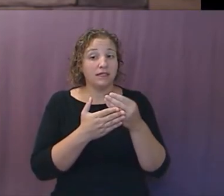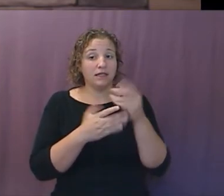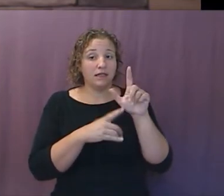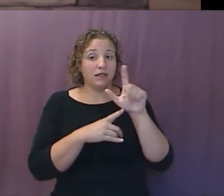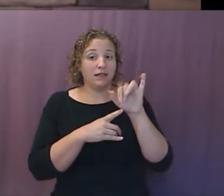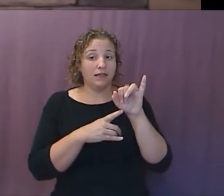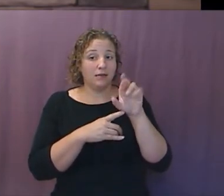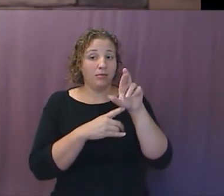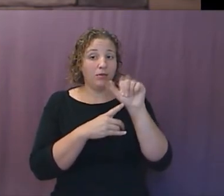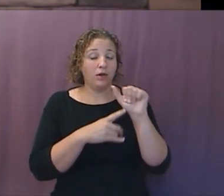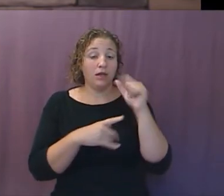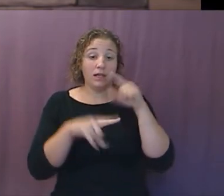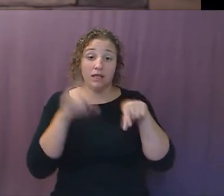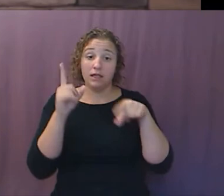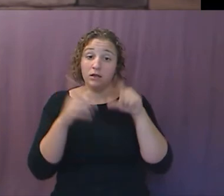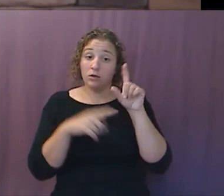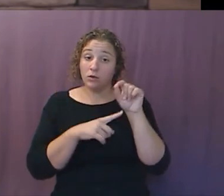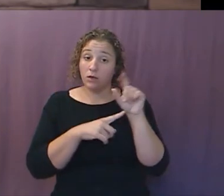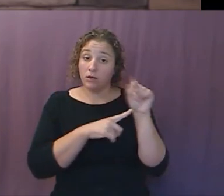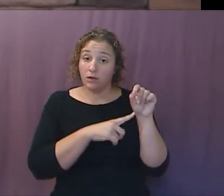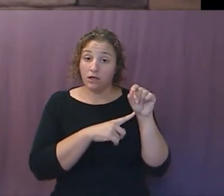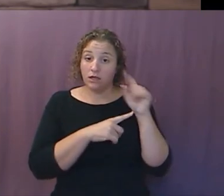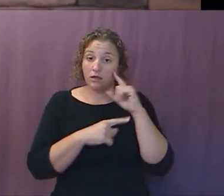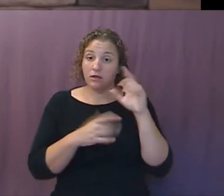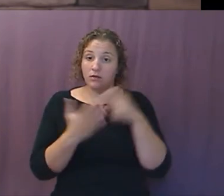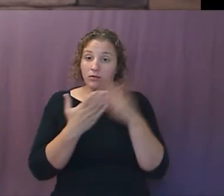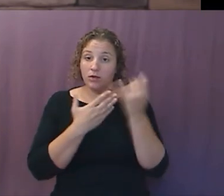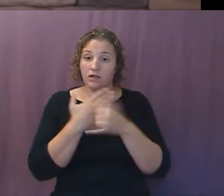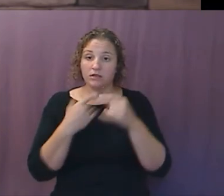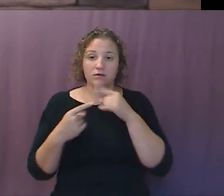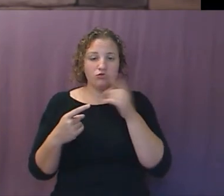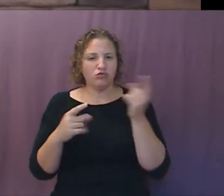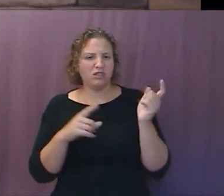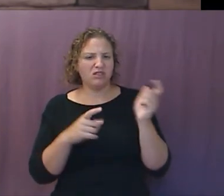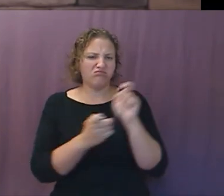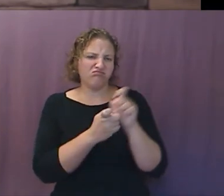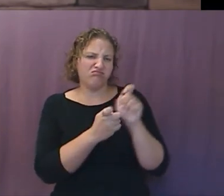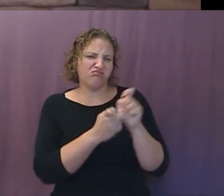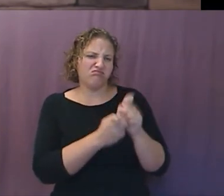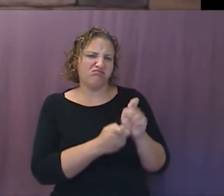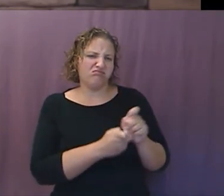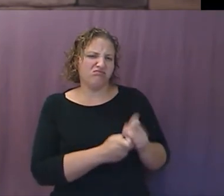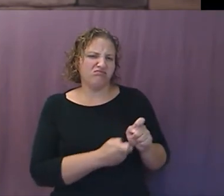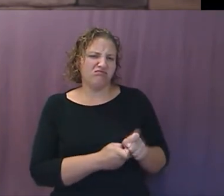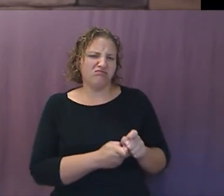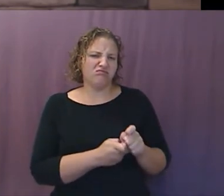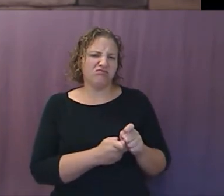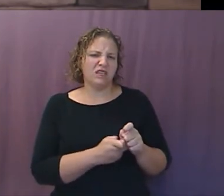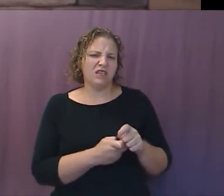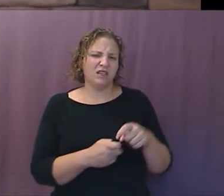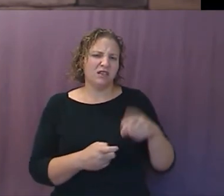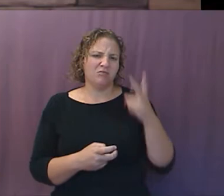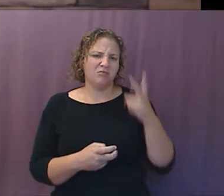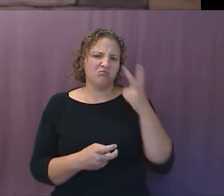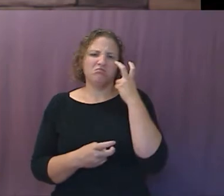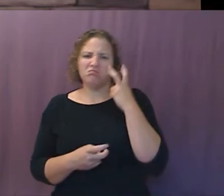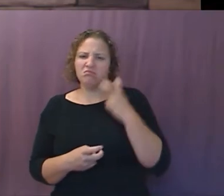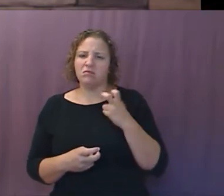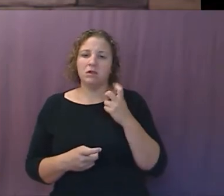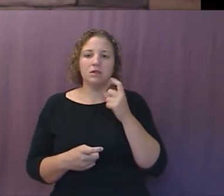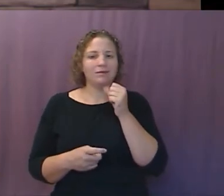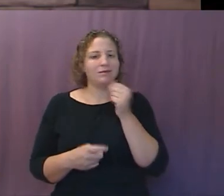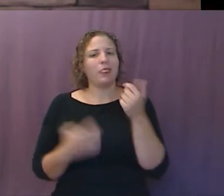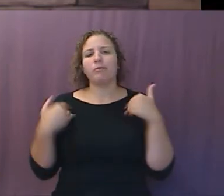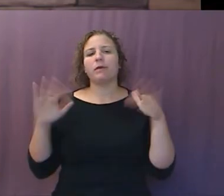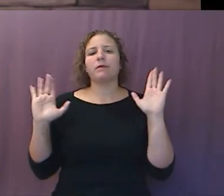given the nature of the times, the project has been greeted with intense criticism and skepticism. Don't lose heart. In one sense,